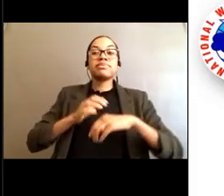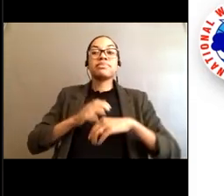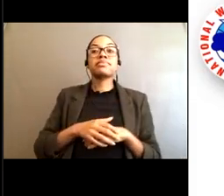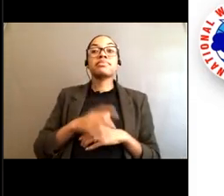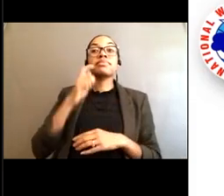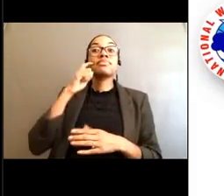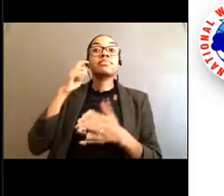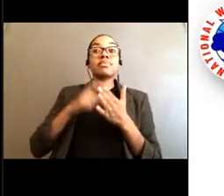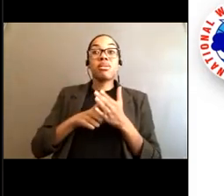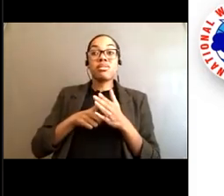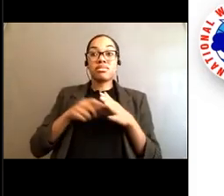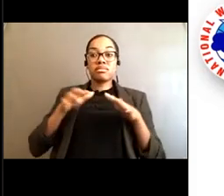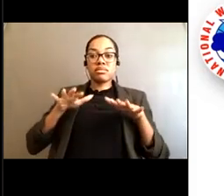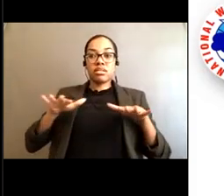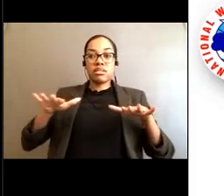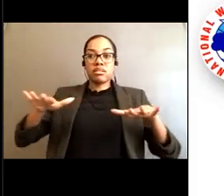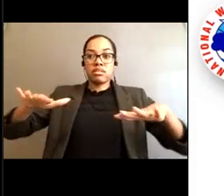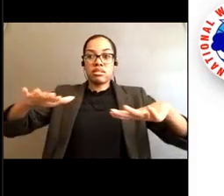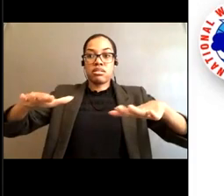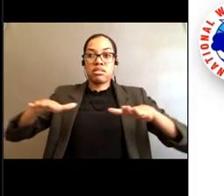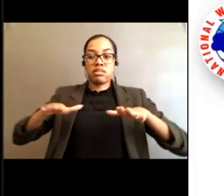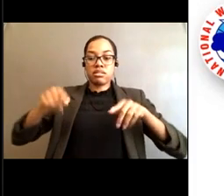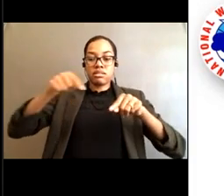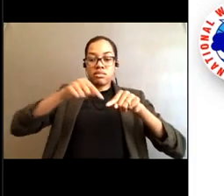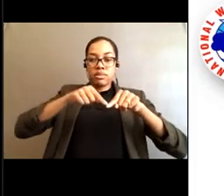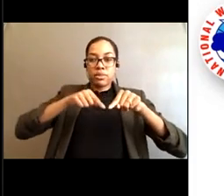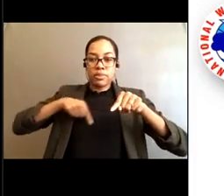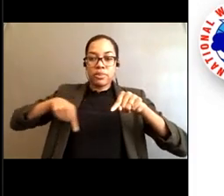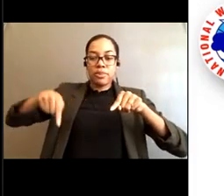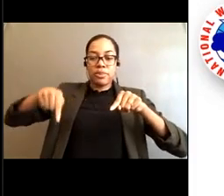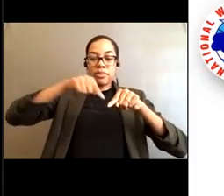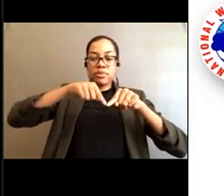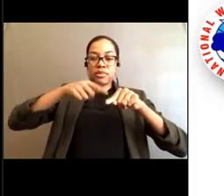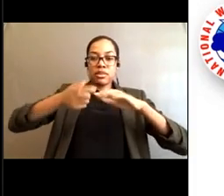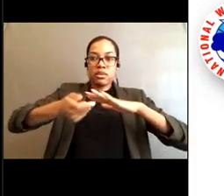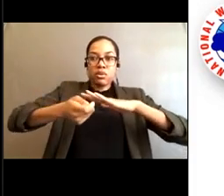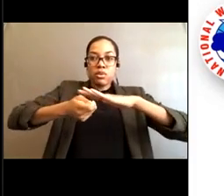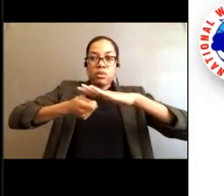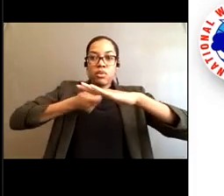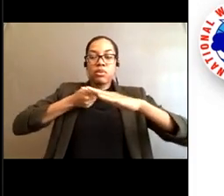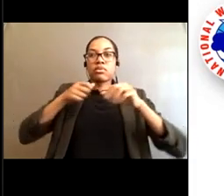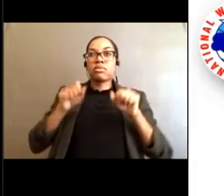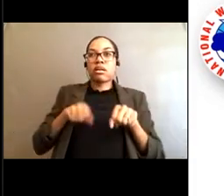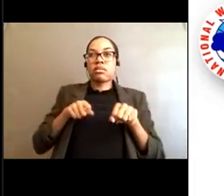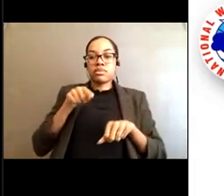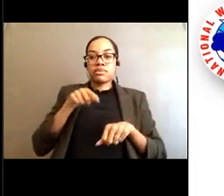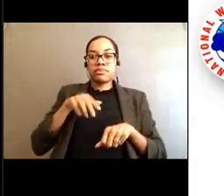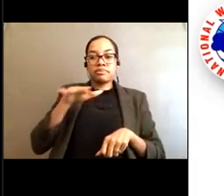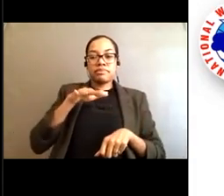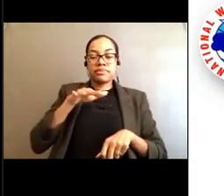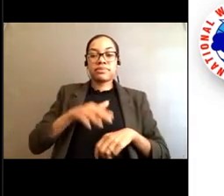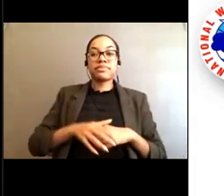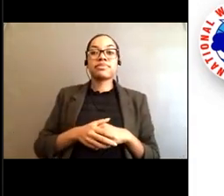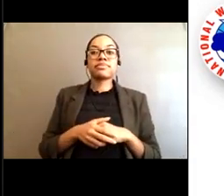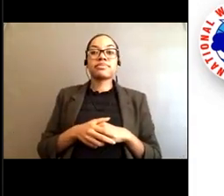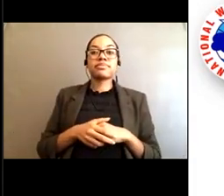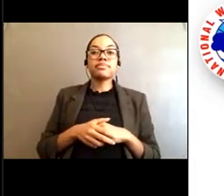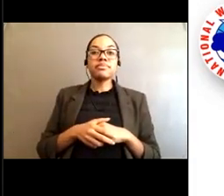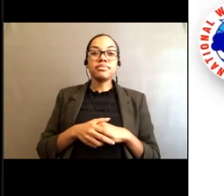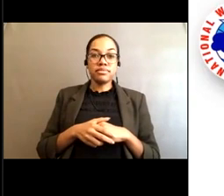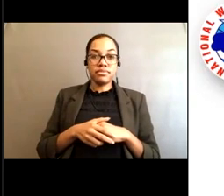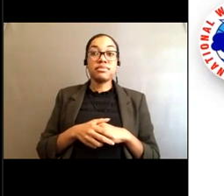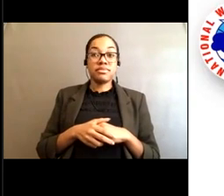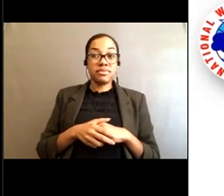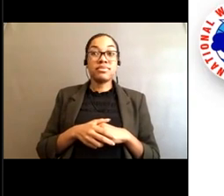zone, surf zone, and past the breaker zone. It's important to know that this surf zone width changes